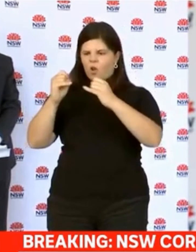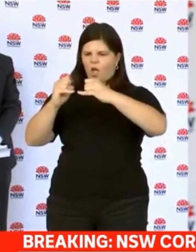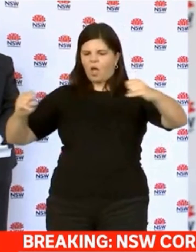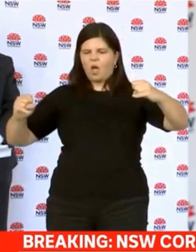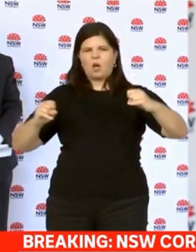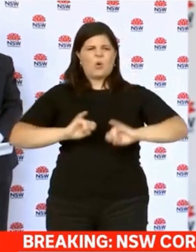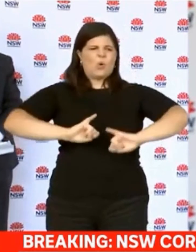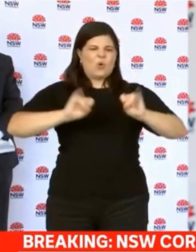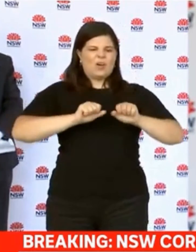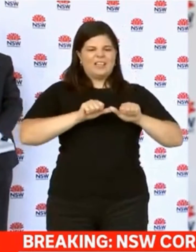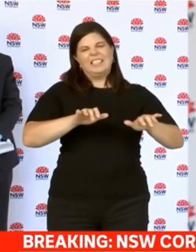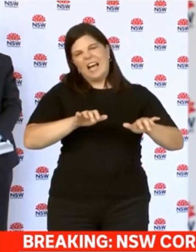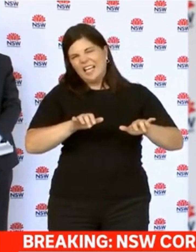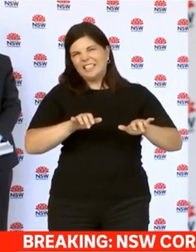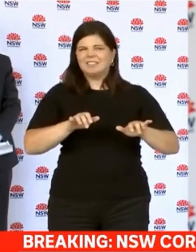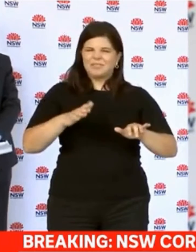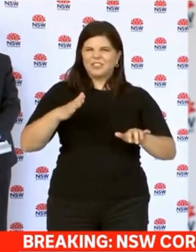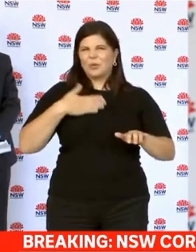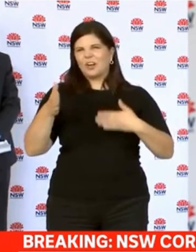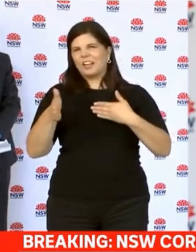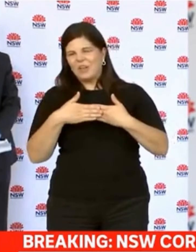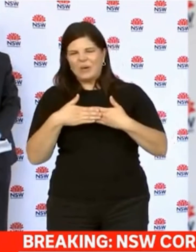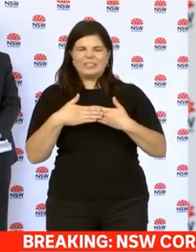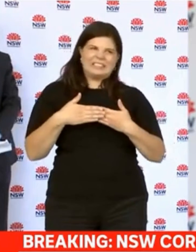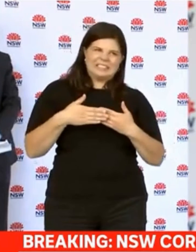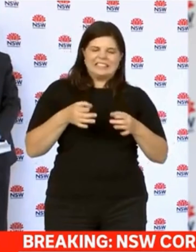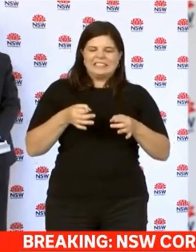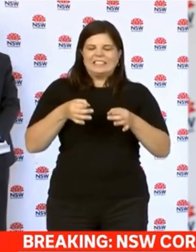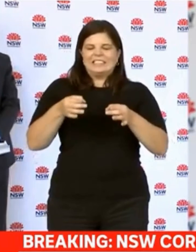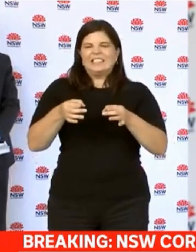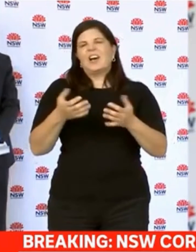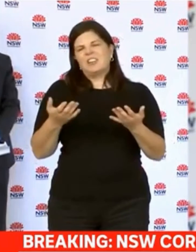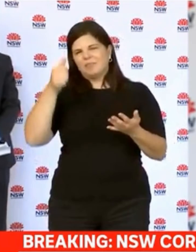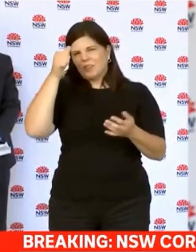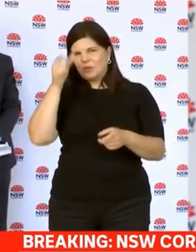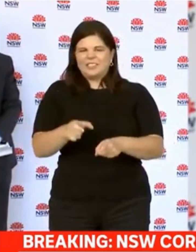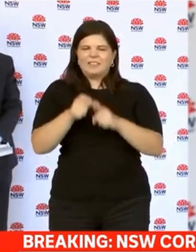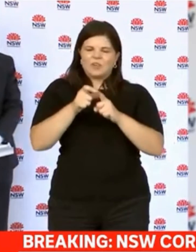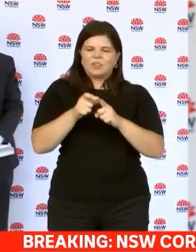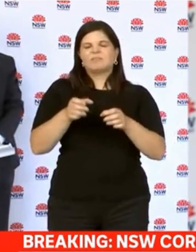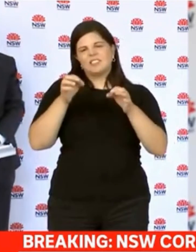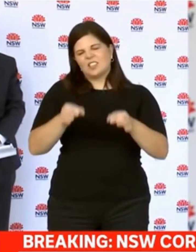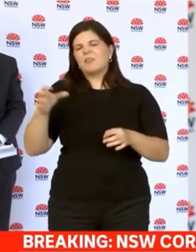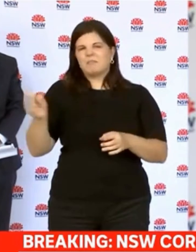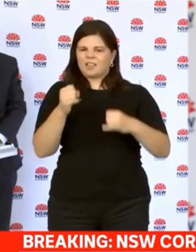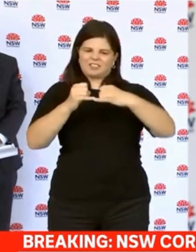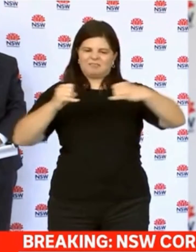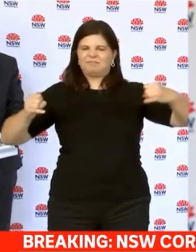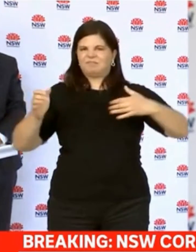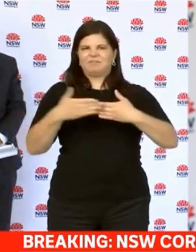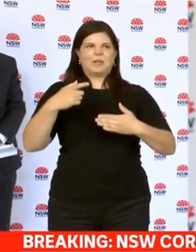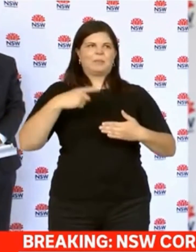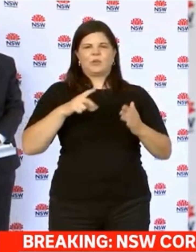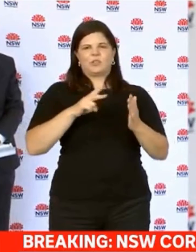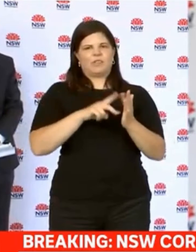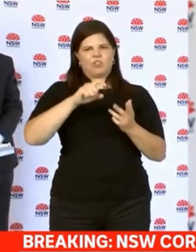hardship it would cause people. And we held our nerve for a significant period of time, that there was a time after which we couldn't anymore, when the rates